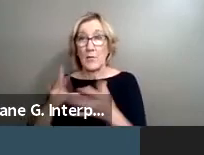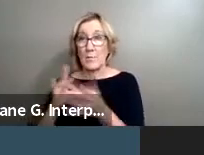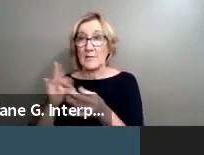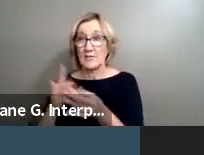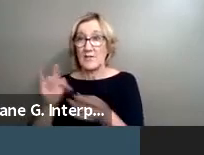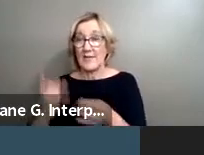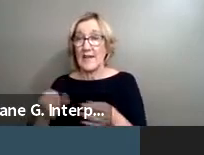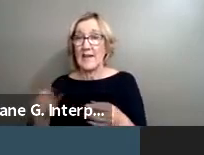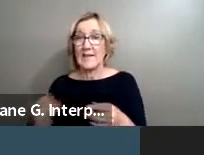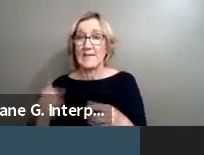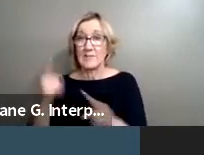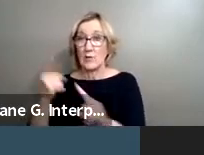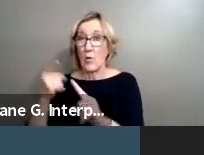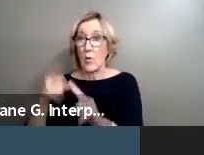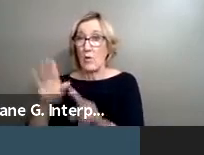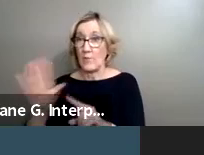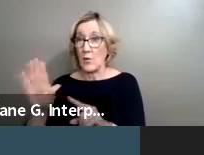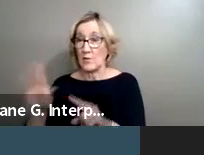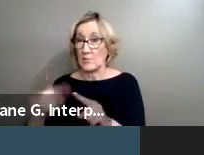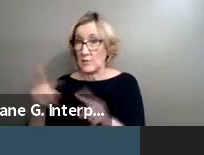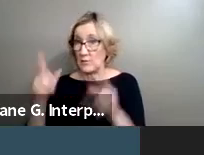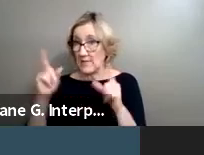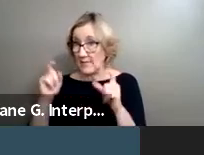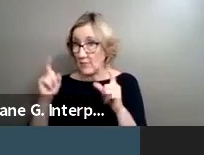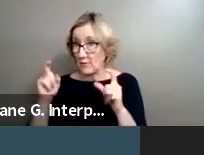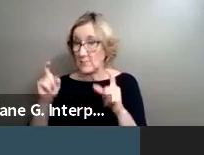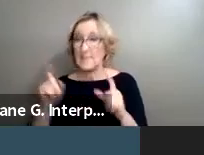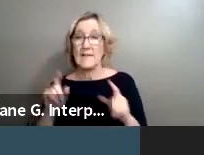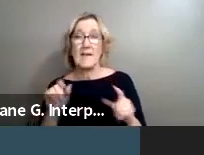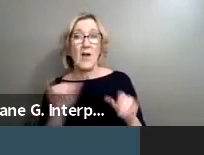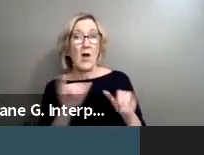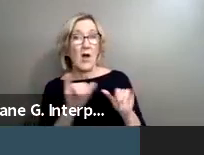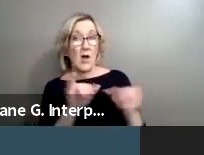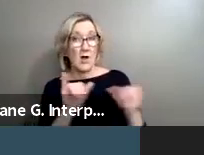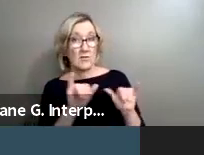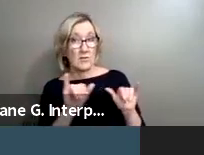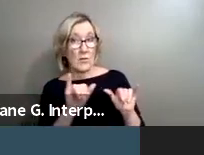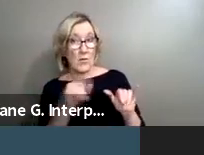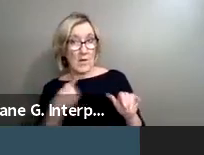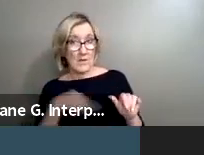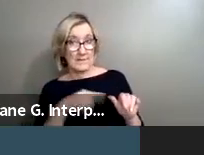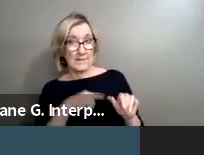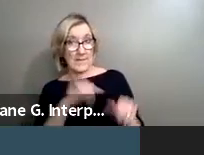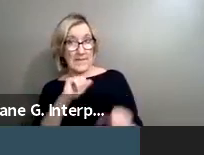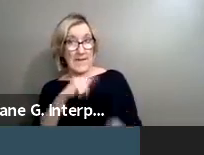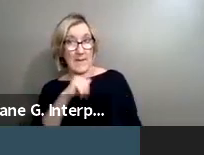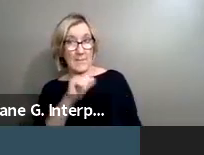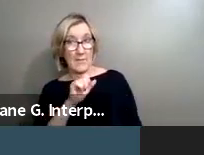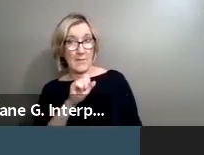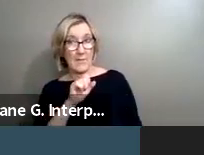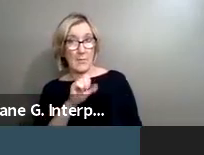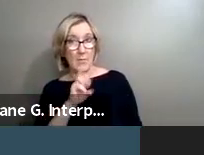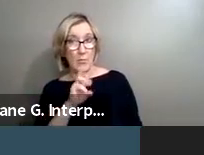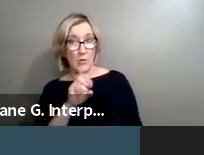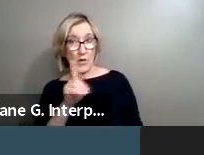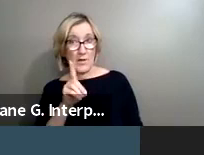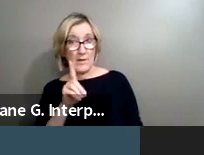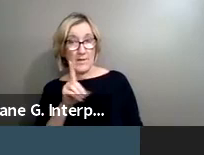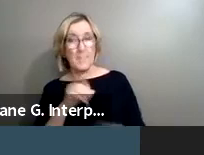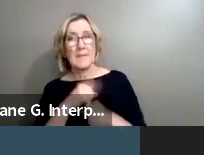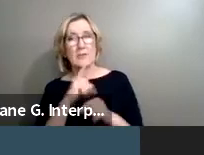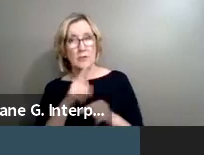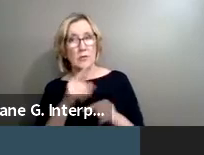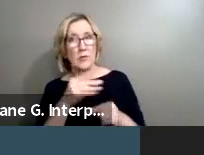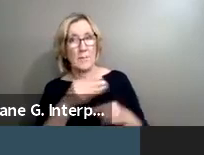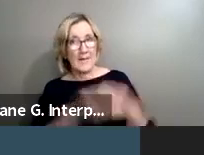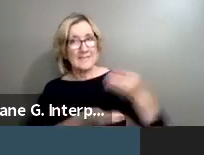something that's a goal of yours when you take photos. And that's a goal of ours at Applewood is to make sure that we're passing on something that